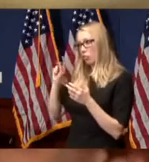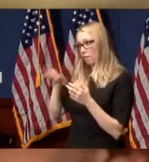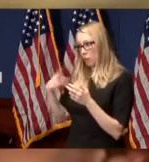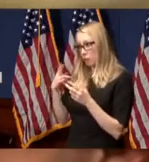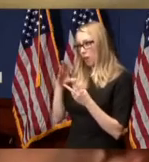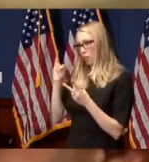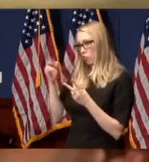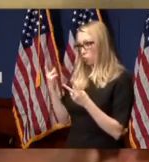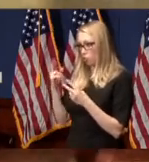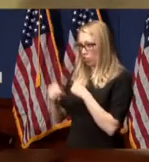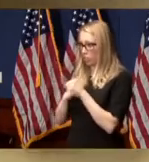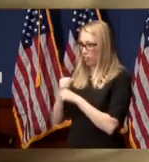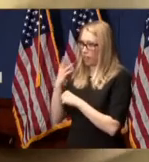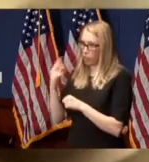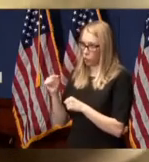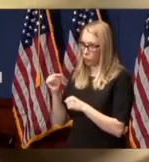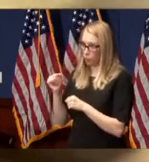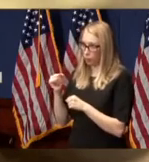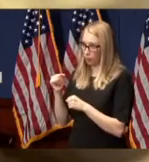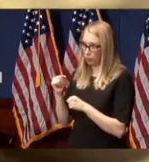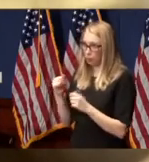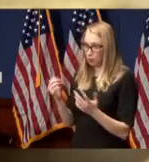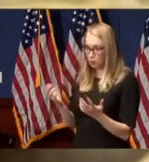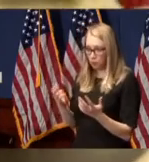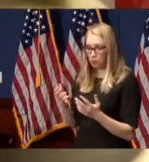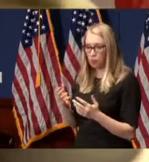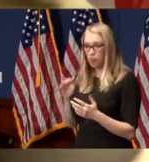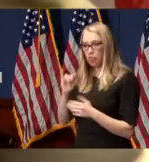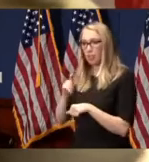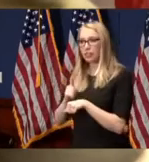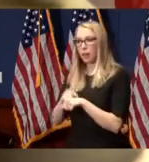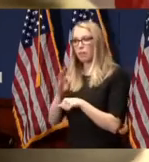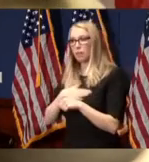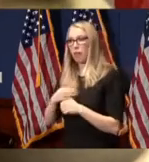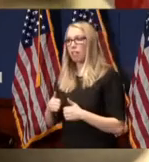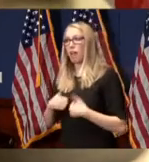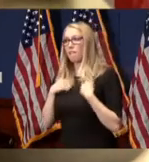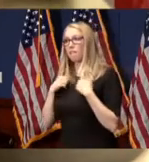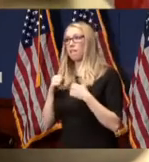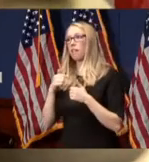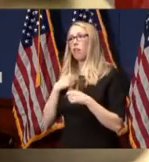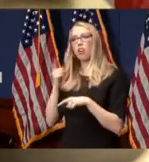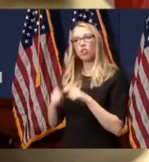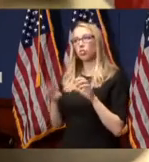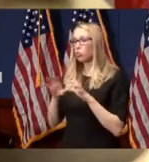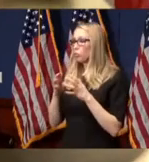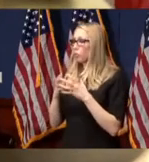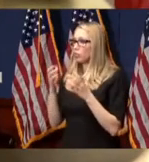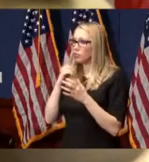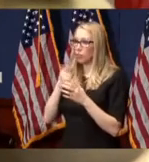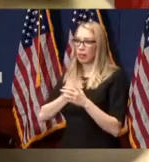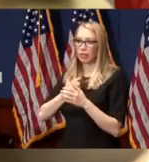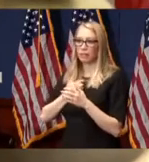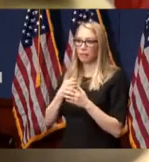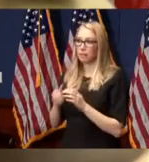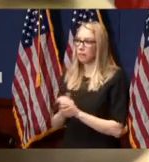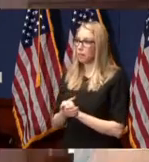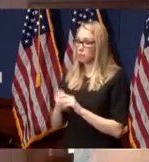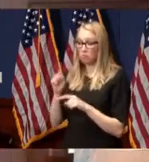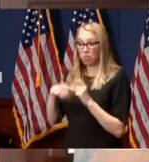and all of my junior year of high school. It was a time of my life where I couldn't do anything for myself,